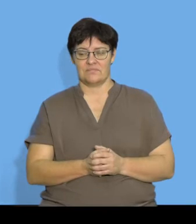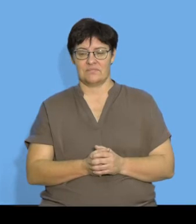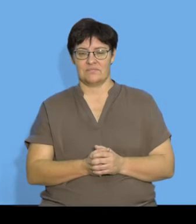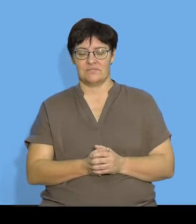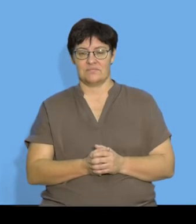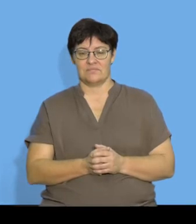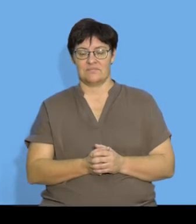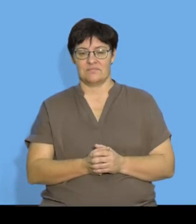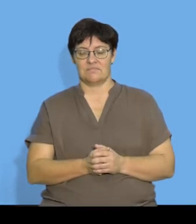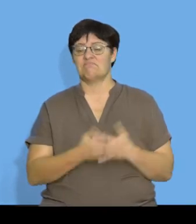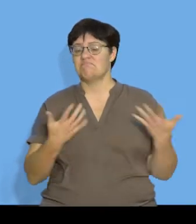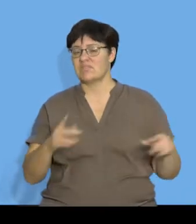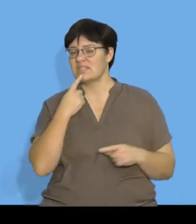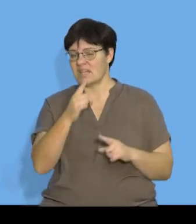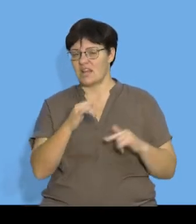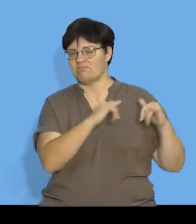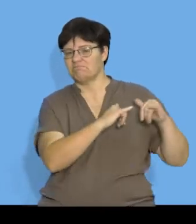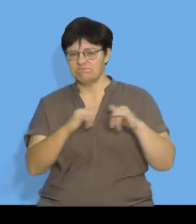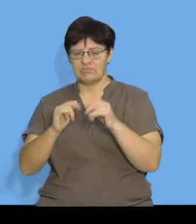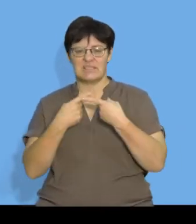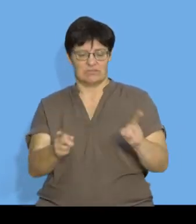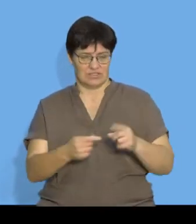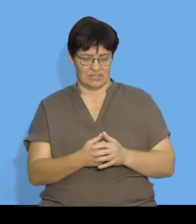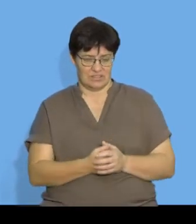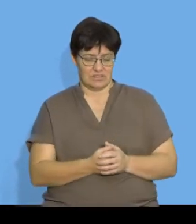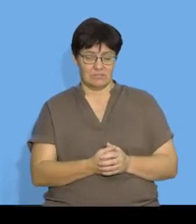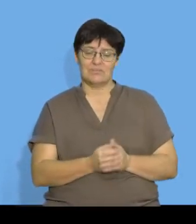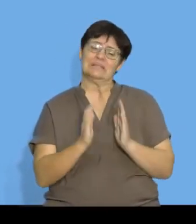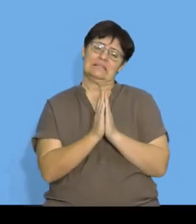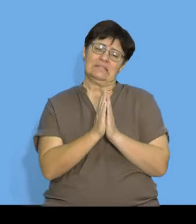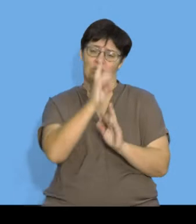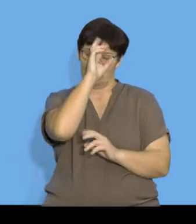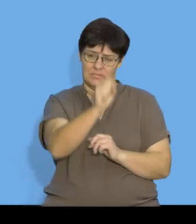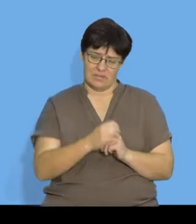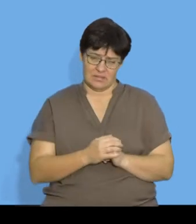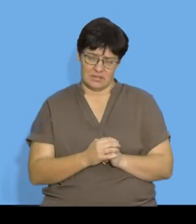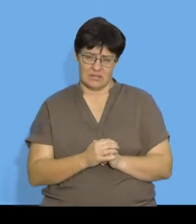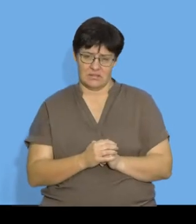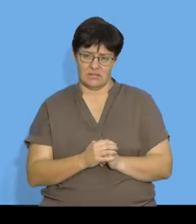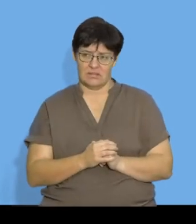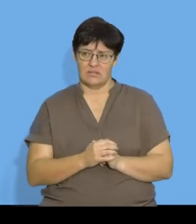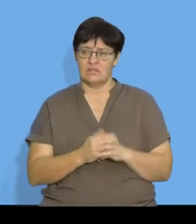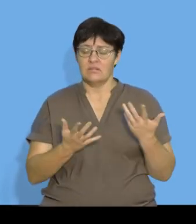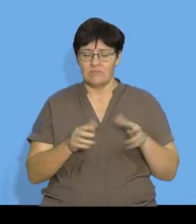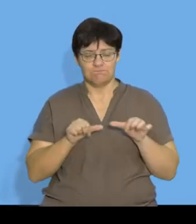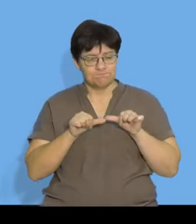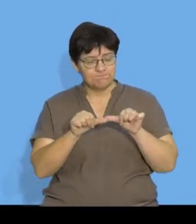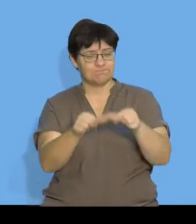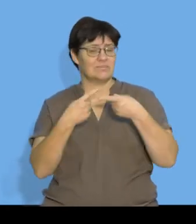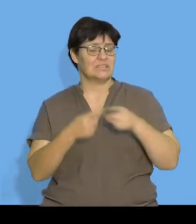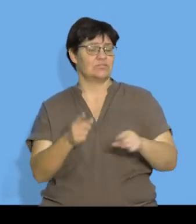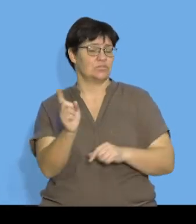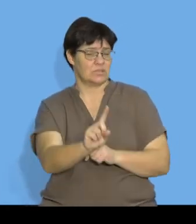So we've already mentioned common difference, but please just remember that the common or constant